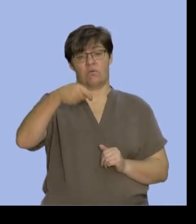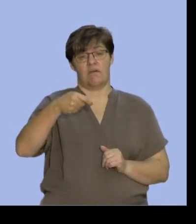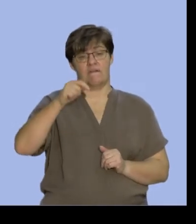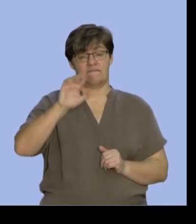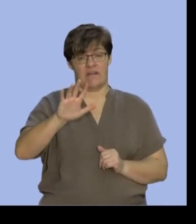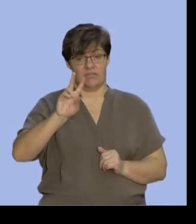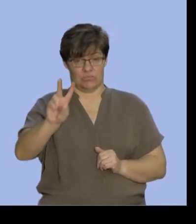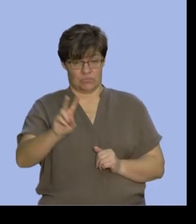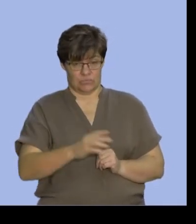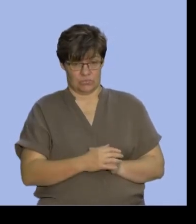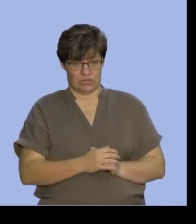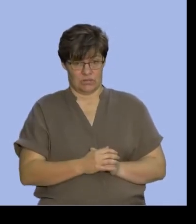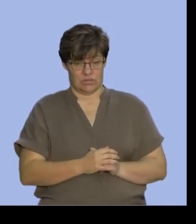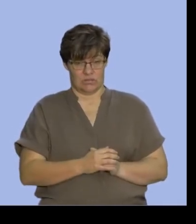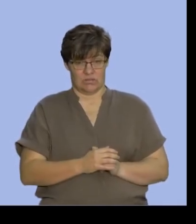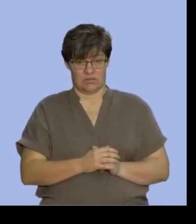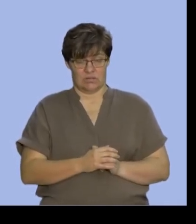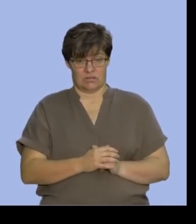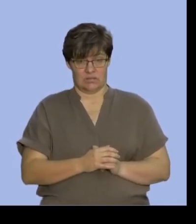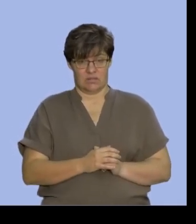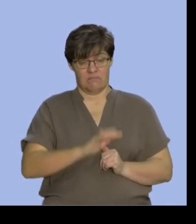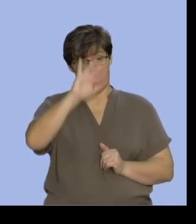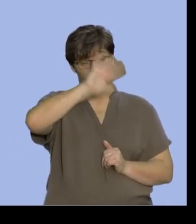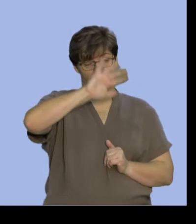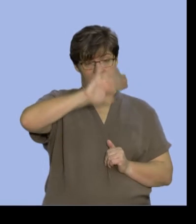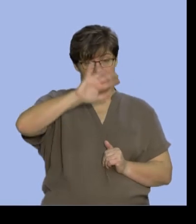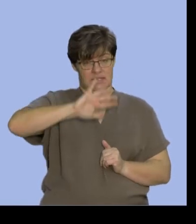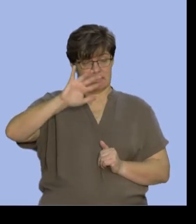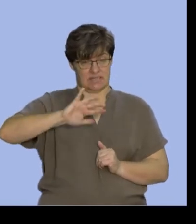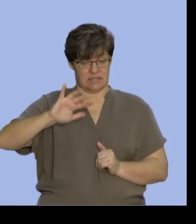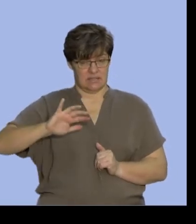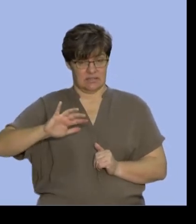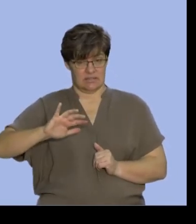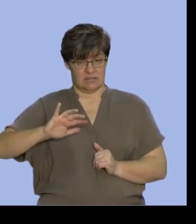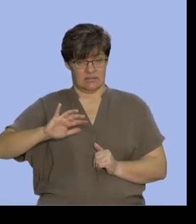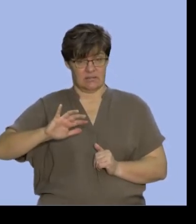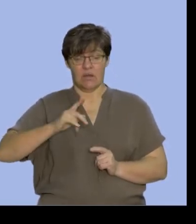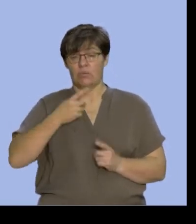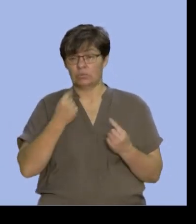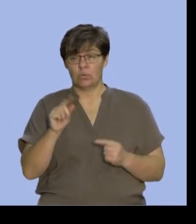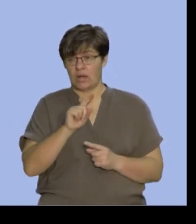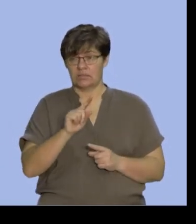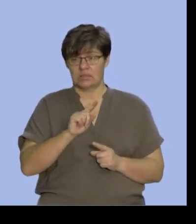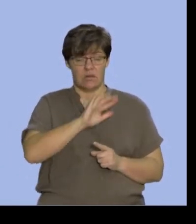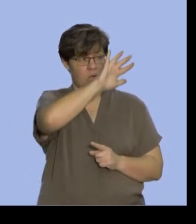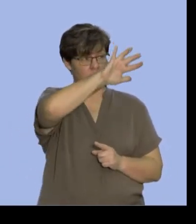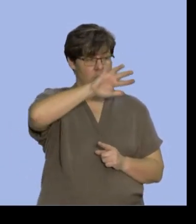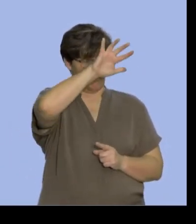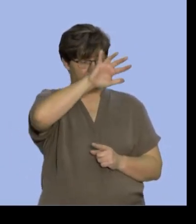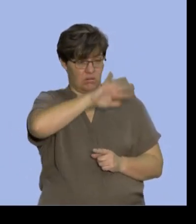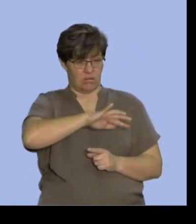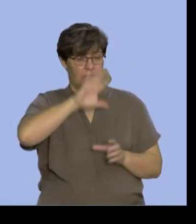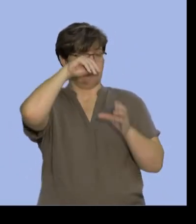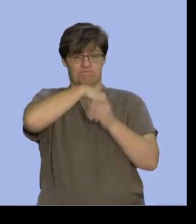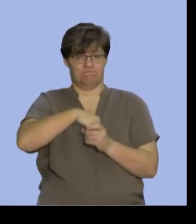And if I were to shade that, I would shade all this area that isn't in A,